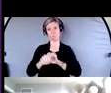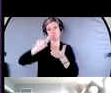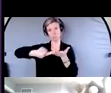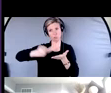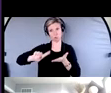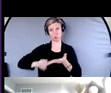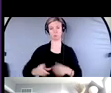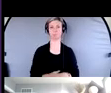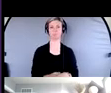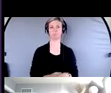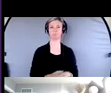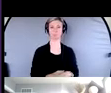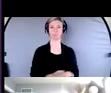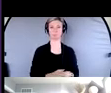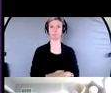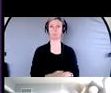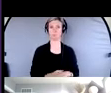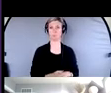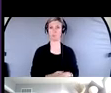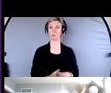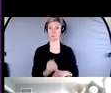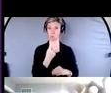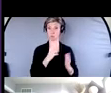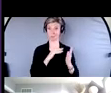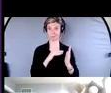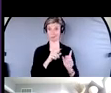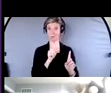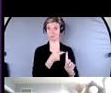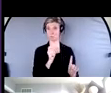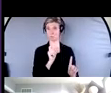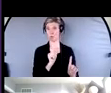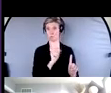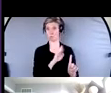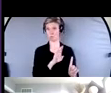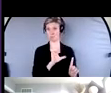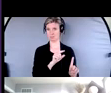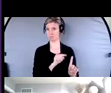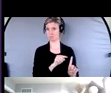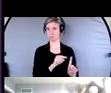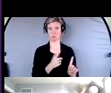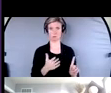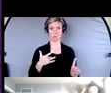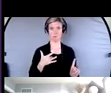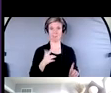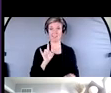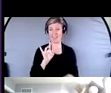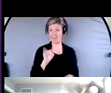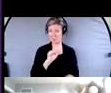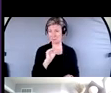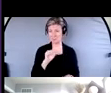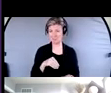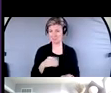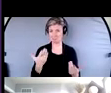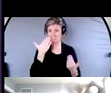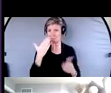British Columbia or Vancouver, was that more than 80% of respondents could not name any support services available. And a lot of